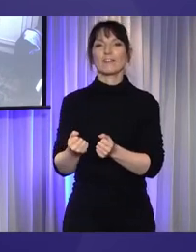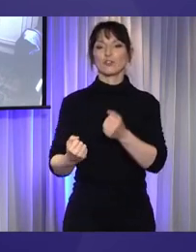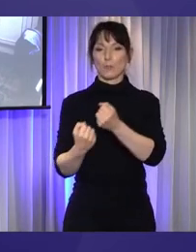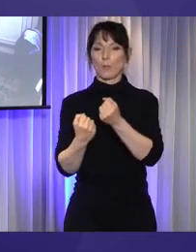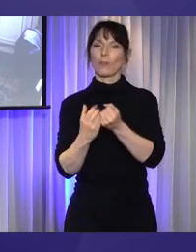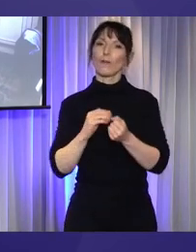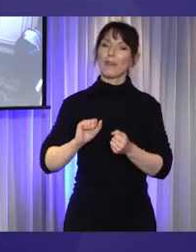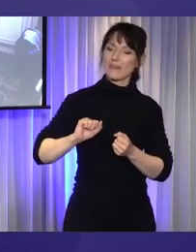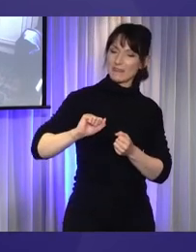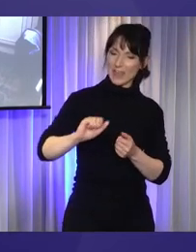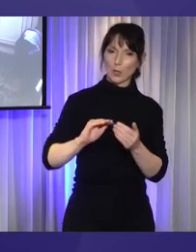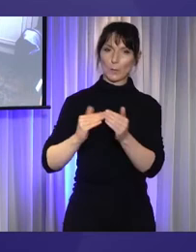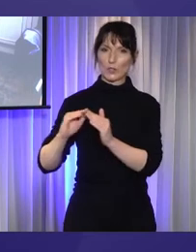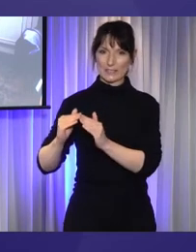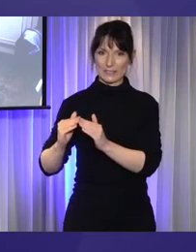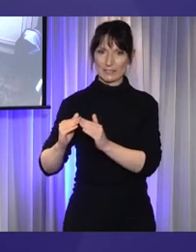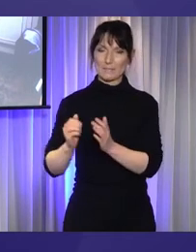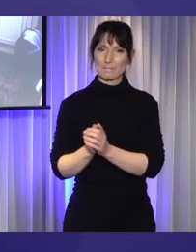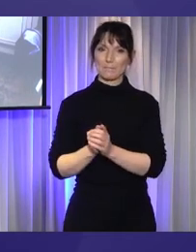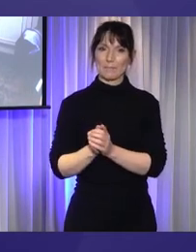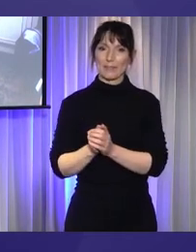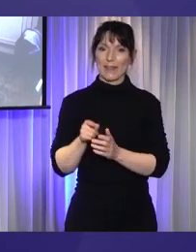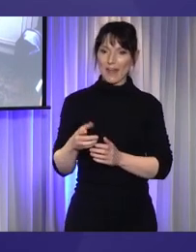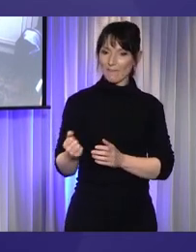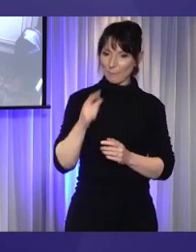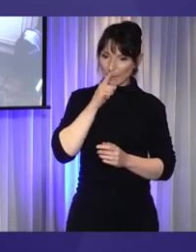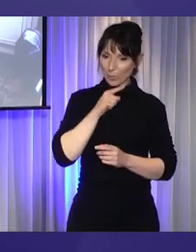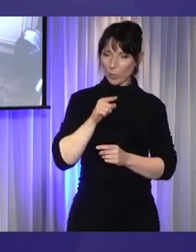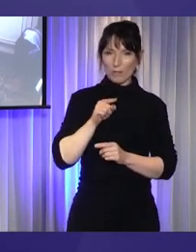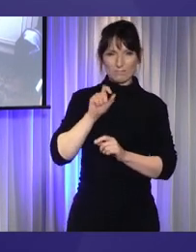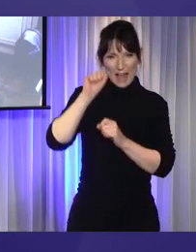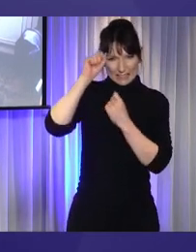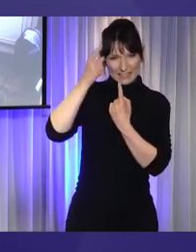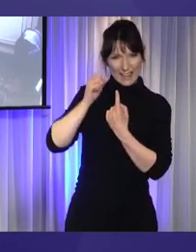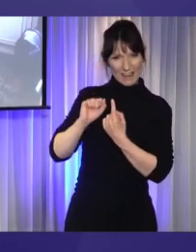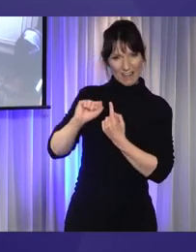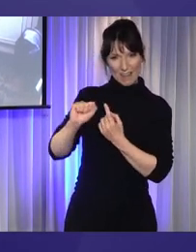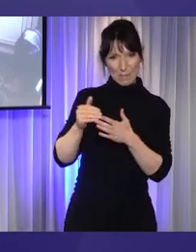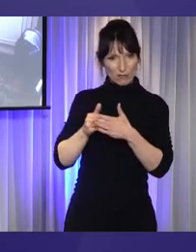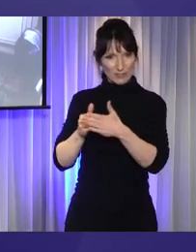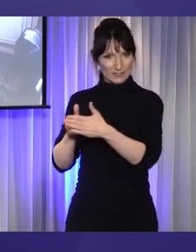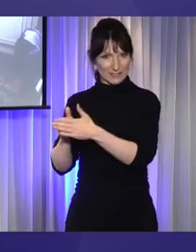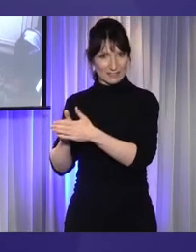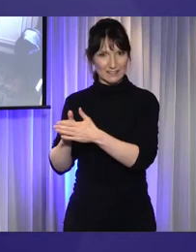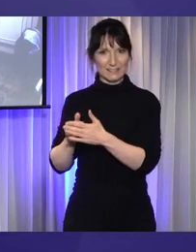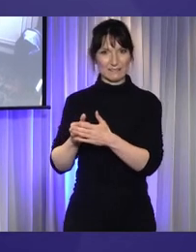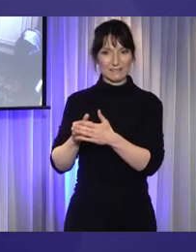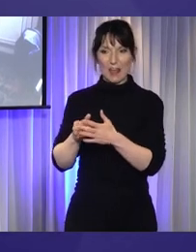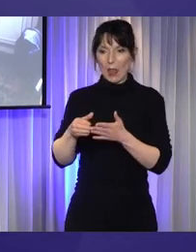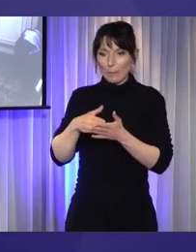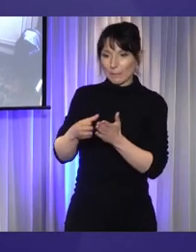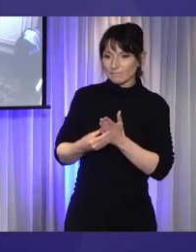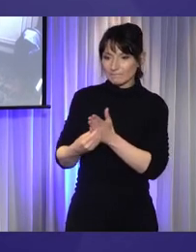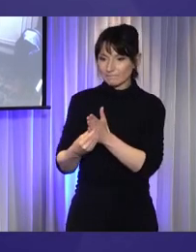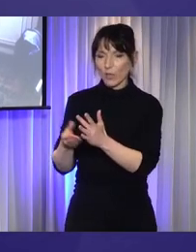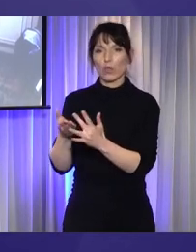from their trusted community networks and have people who understand the cultural barriers they may face in navigating systems.